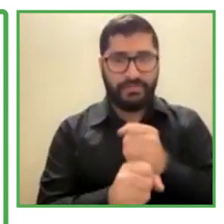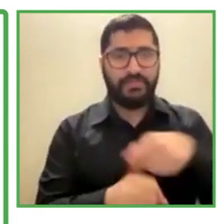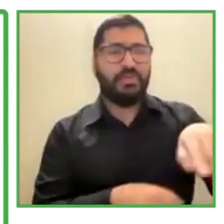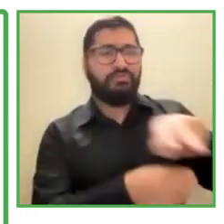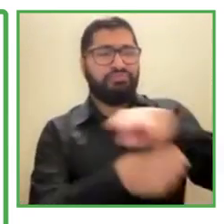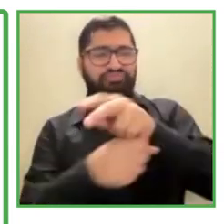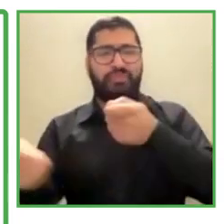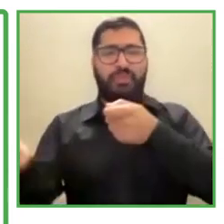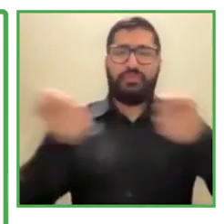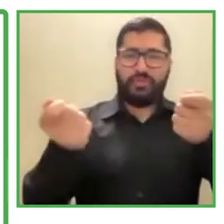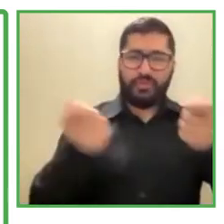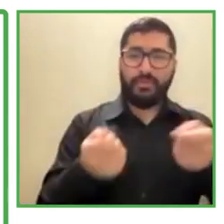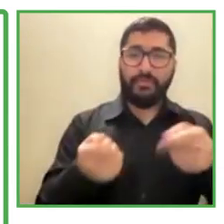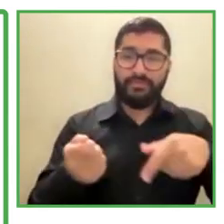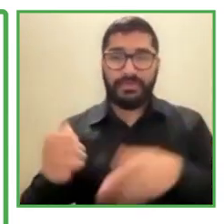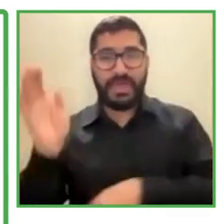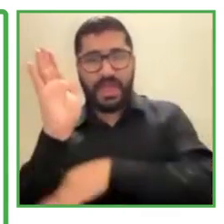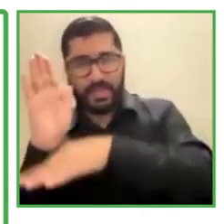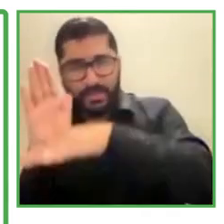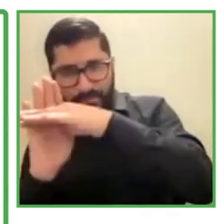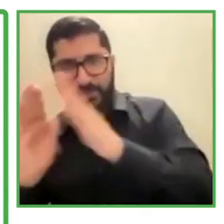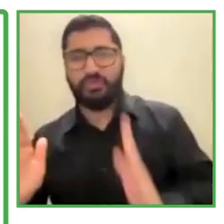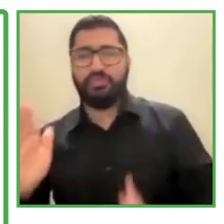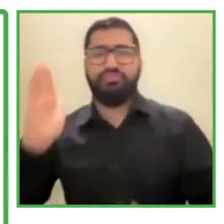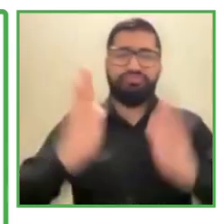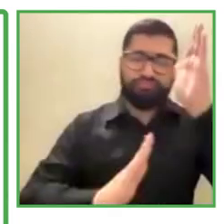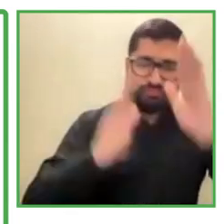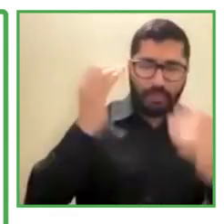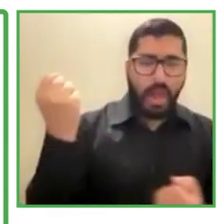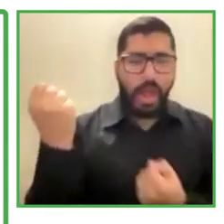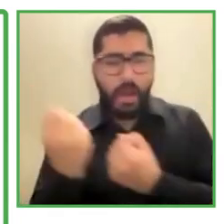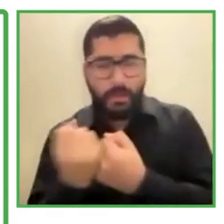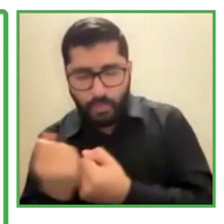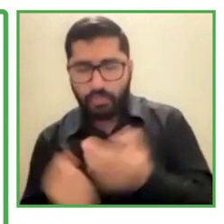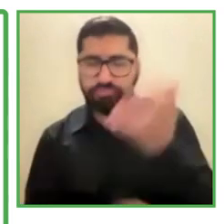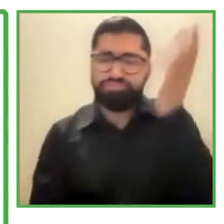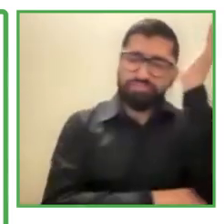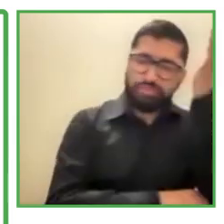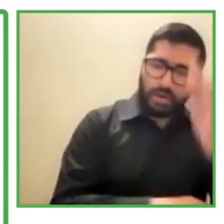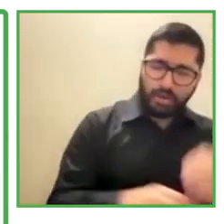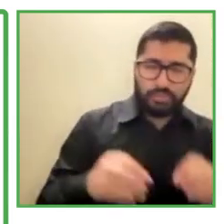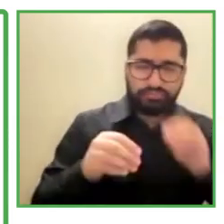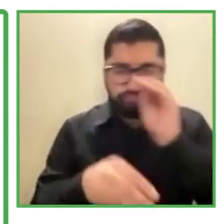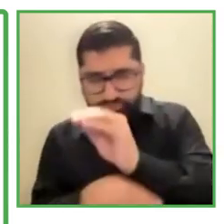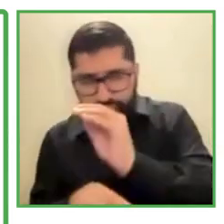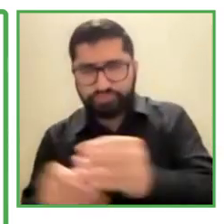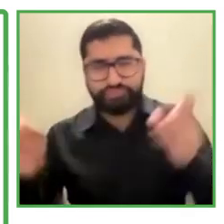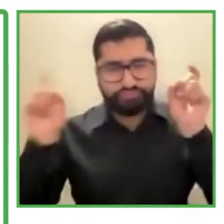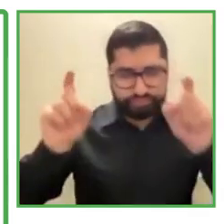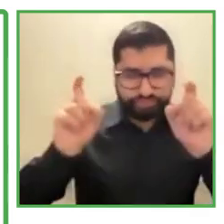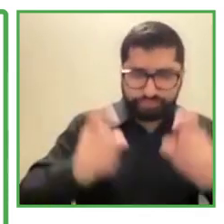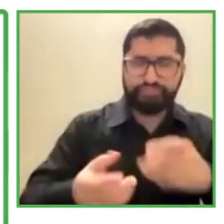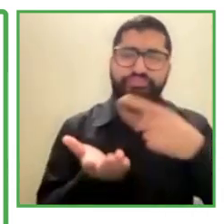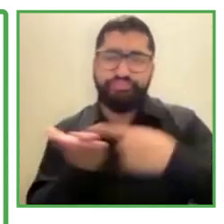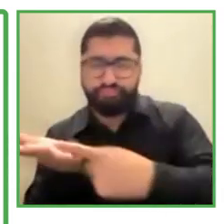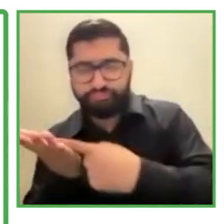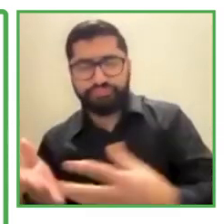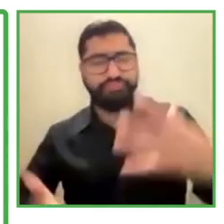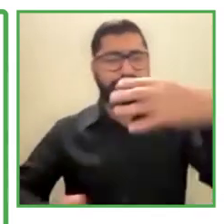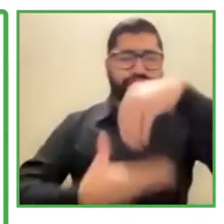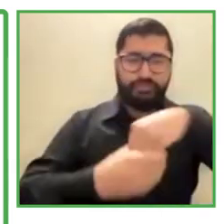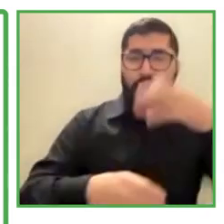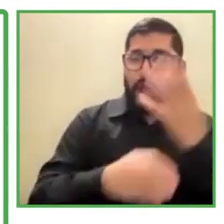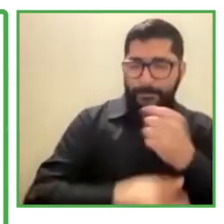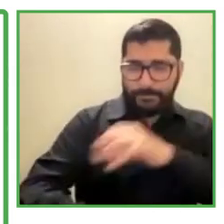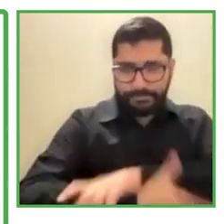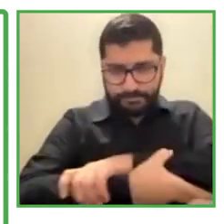Some of the best partners that we have are Vodafone Egypt Foundation, and we have great feedback from a partnership that lasted for more